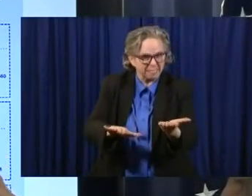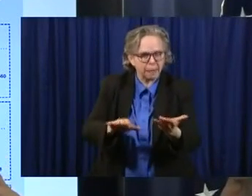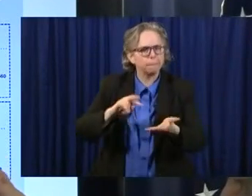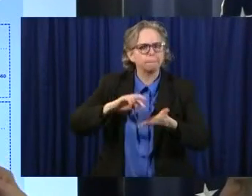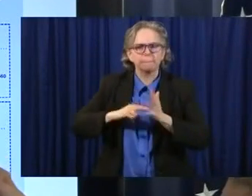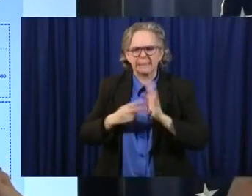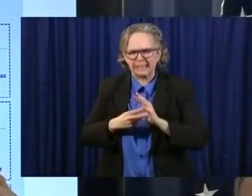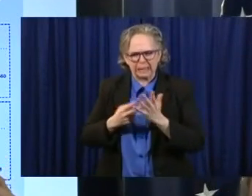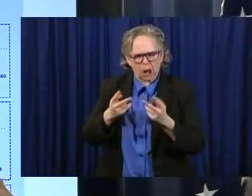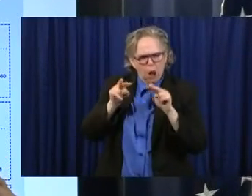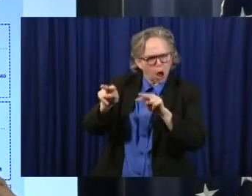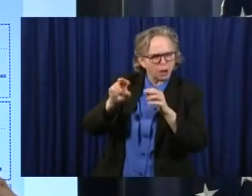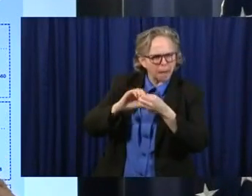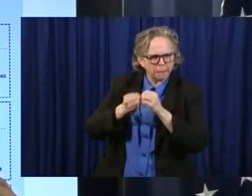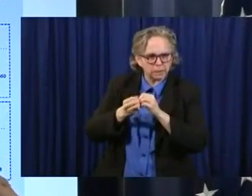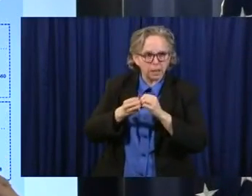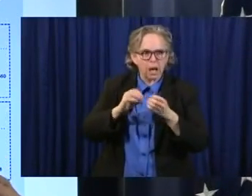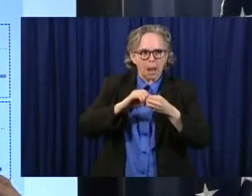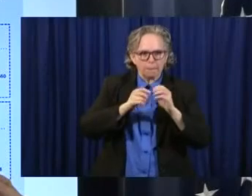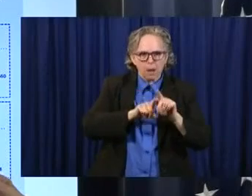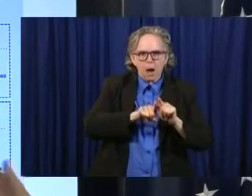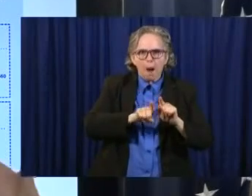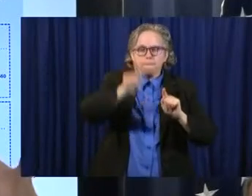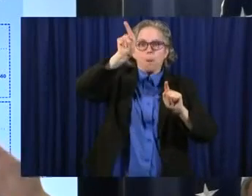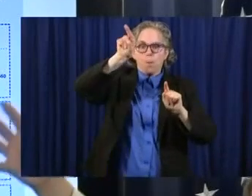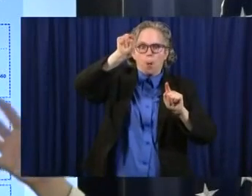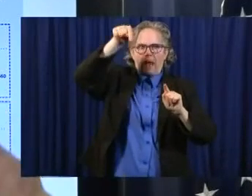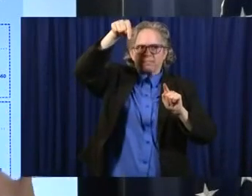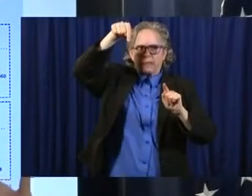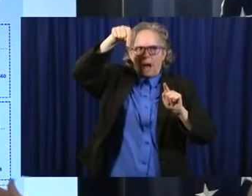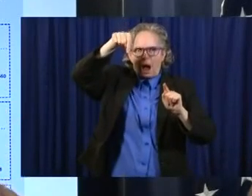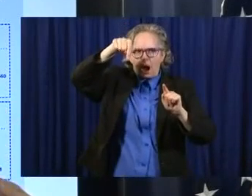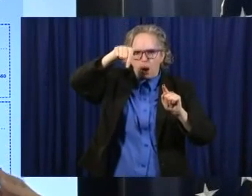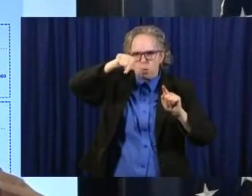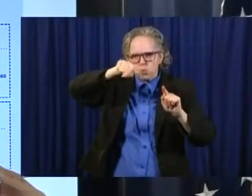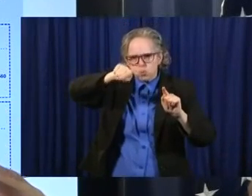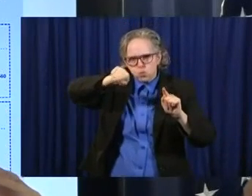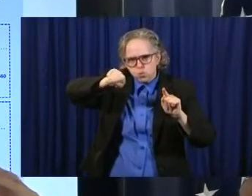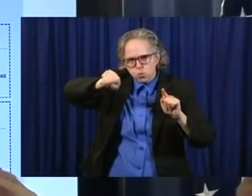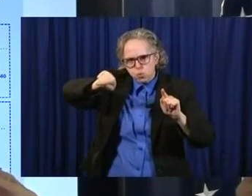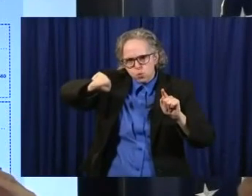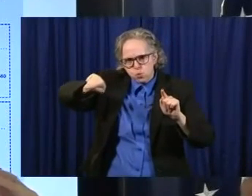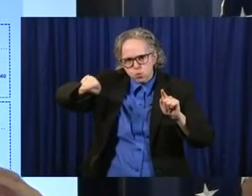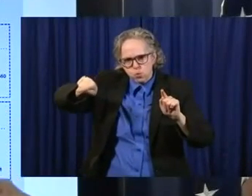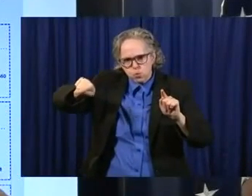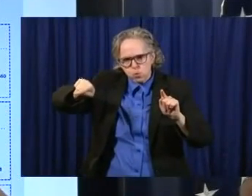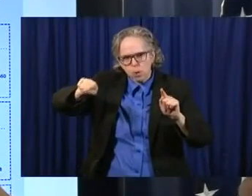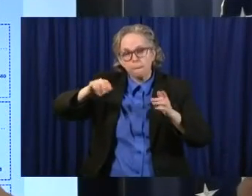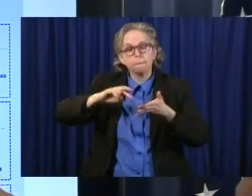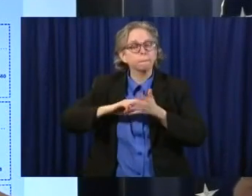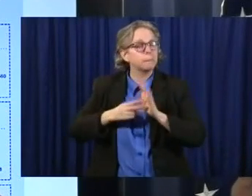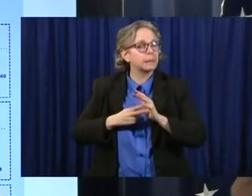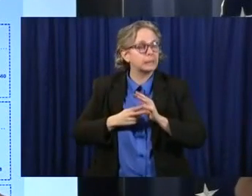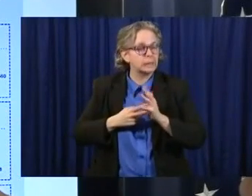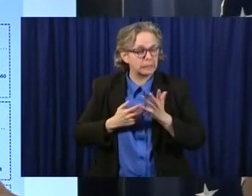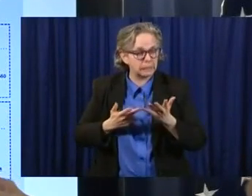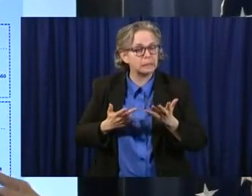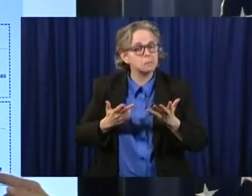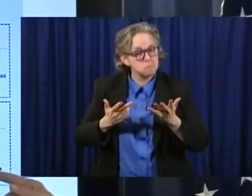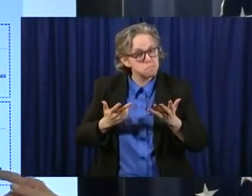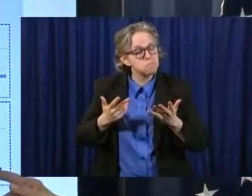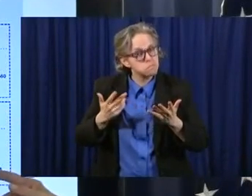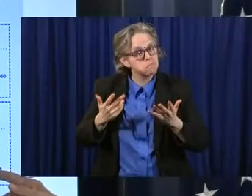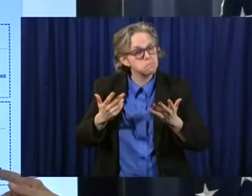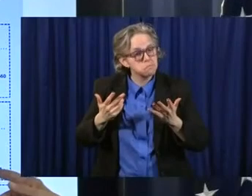a spike in a dump, frankly, of the numbers of people who had died in a number of days previously to that. But you